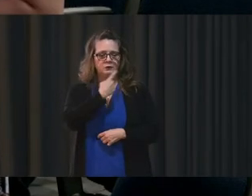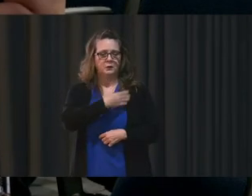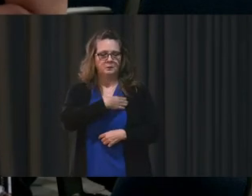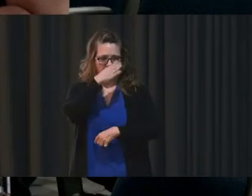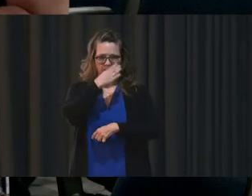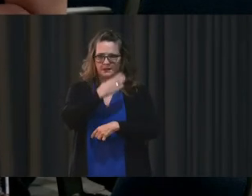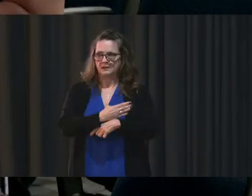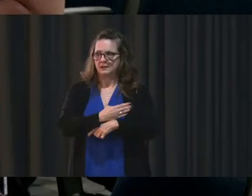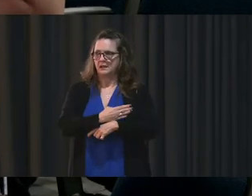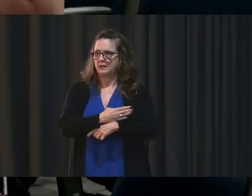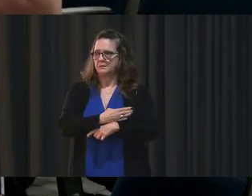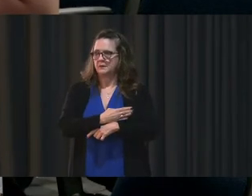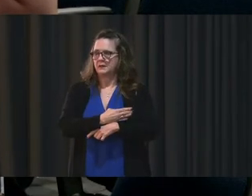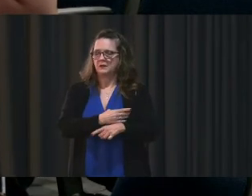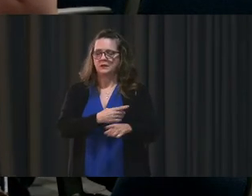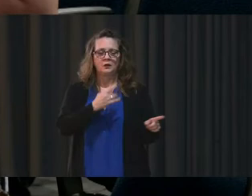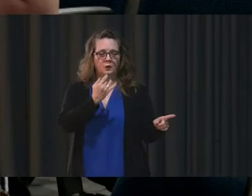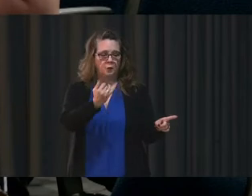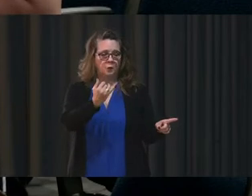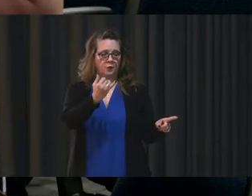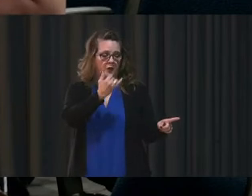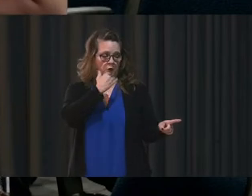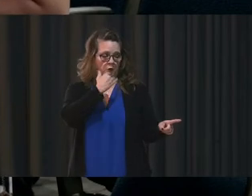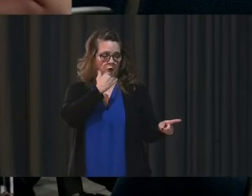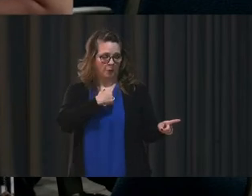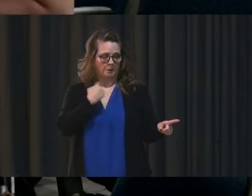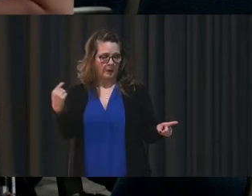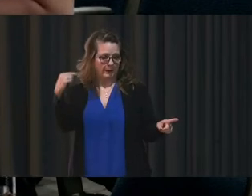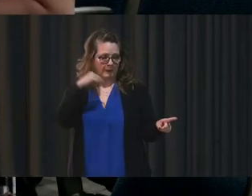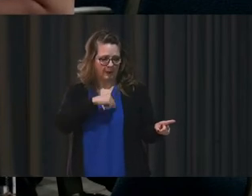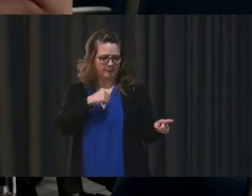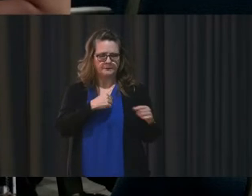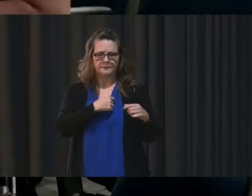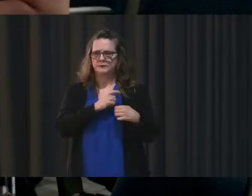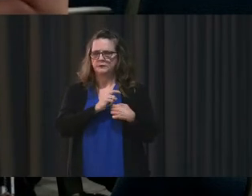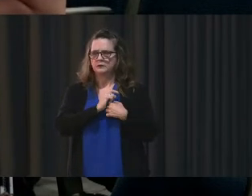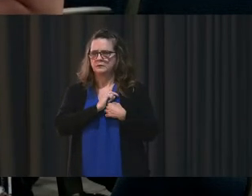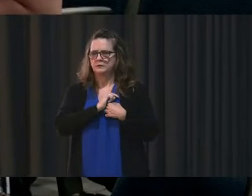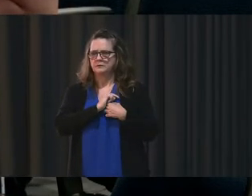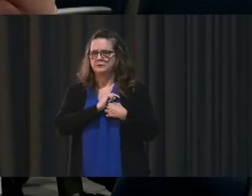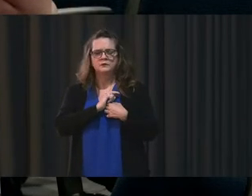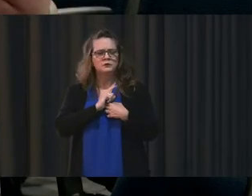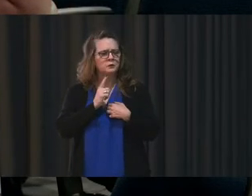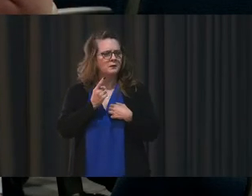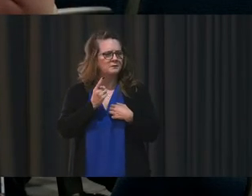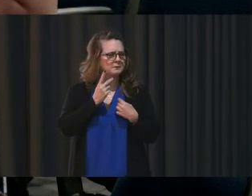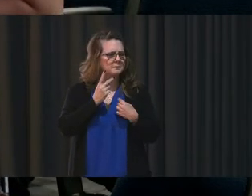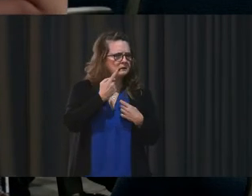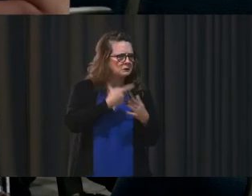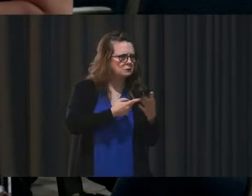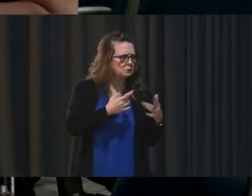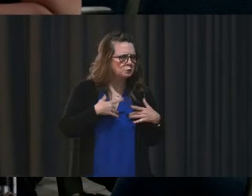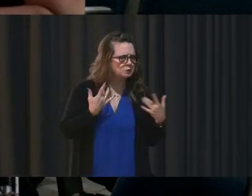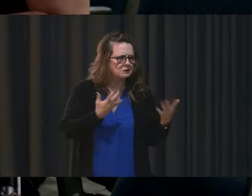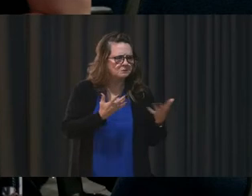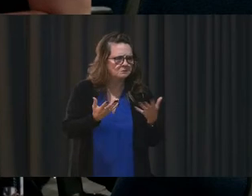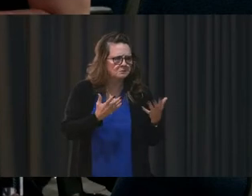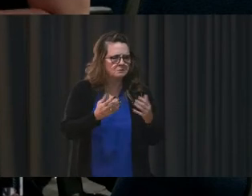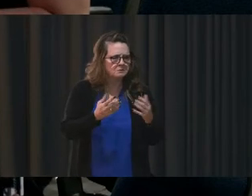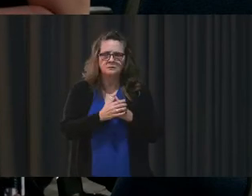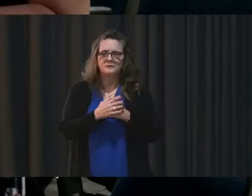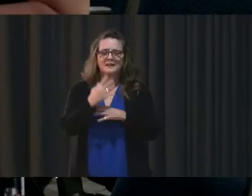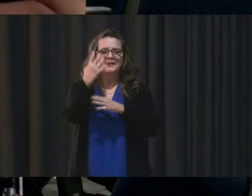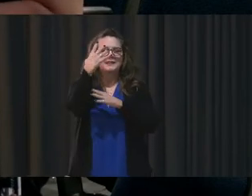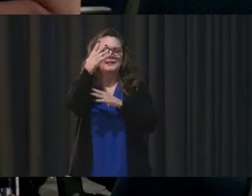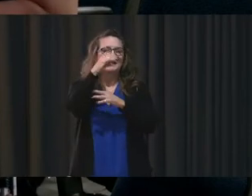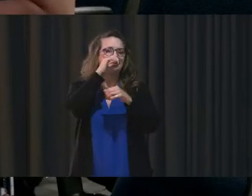he had called me, so I came to the school, and I asked to see what had happened, but they said the cameras weren't